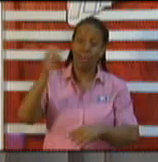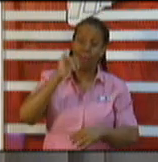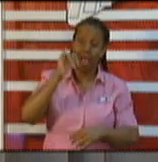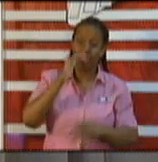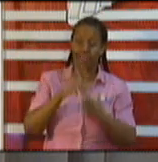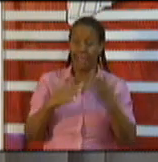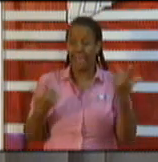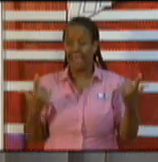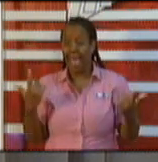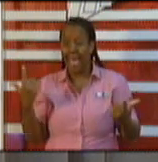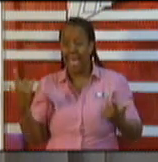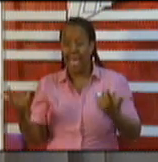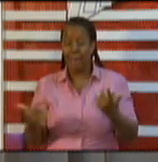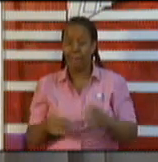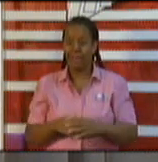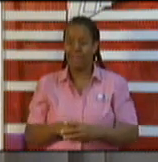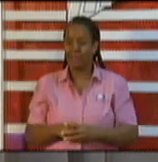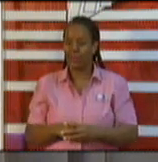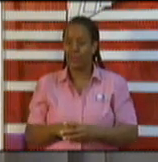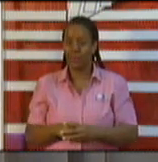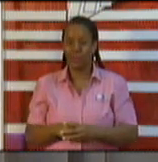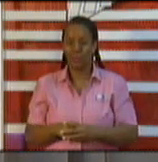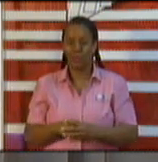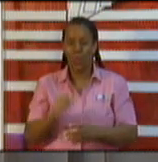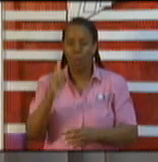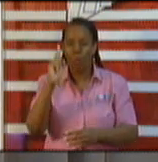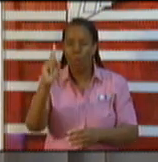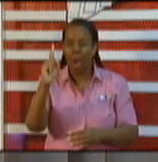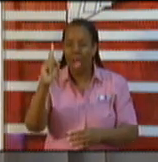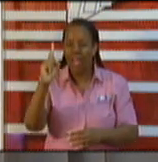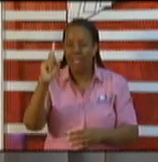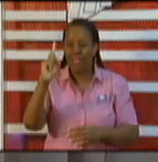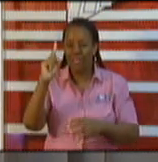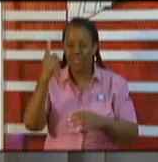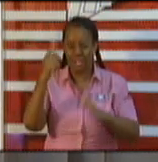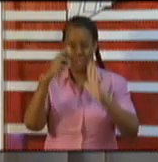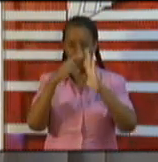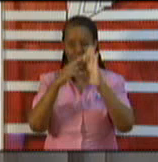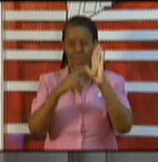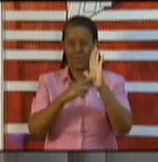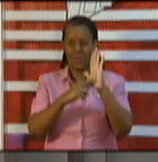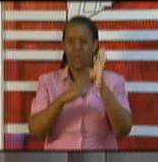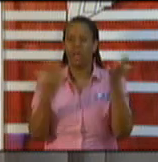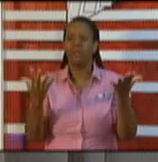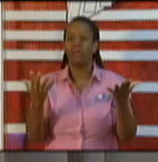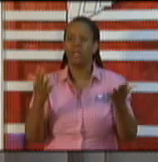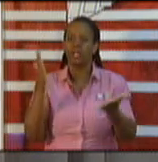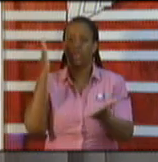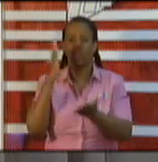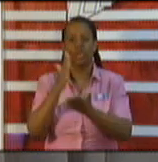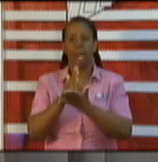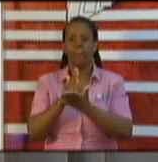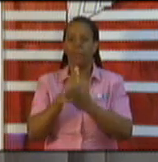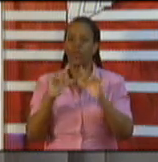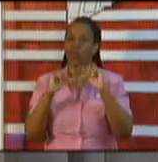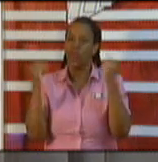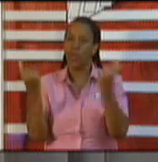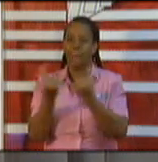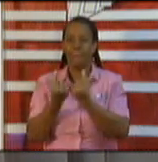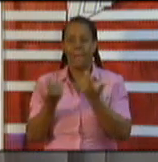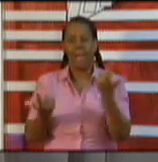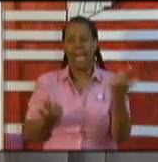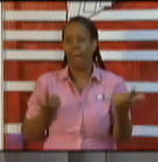had one of the first steps that we took with respect to bars to stop congregation. Remember, this virus spreads by